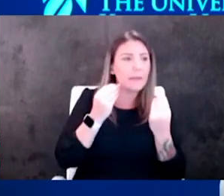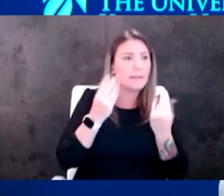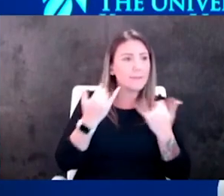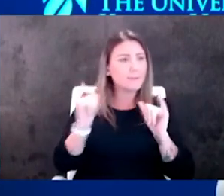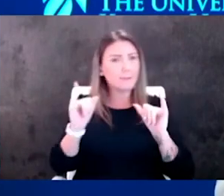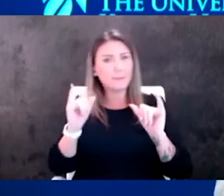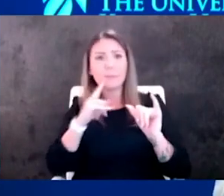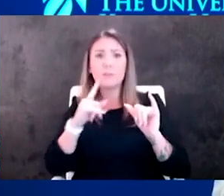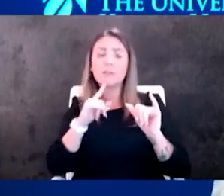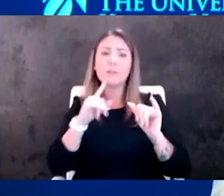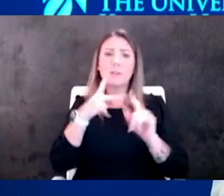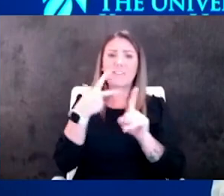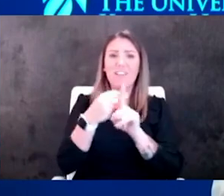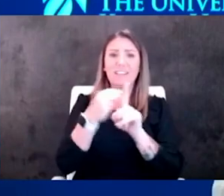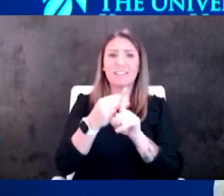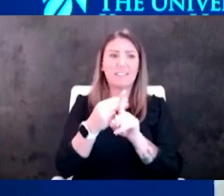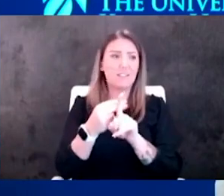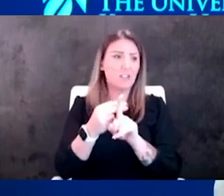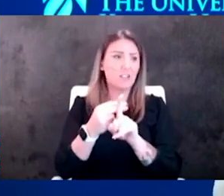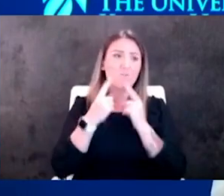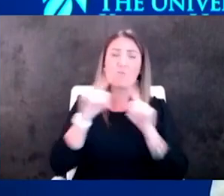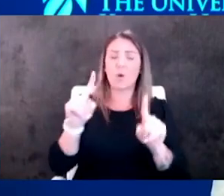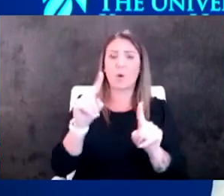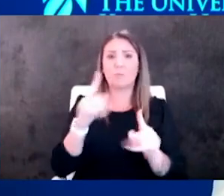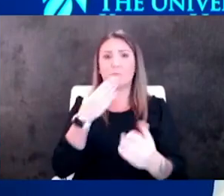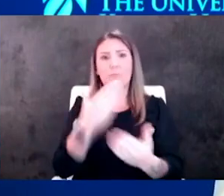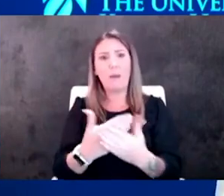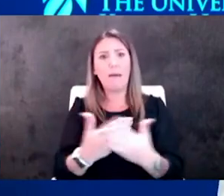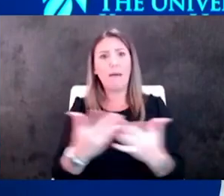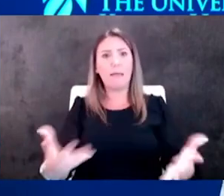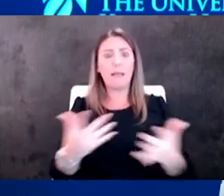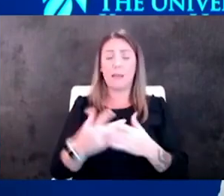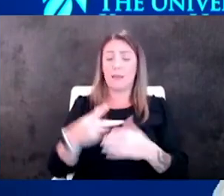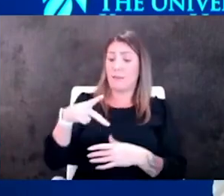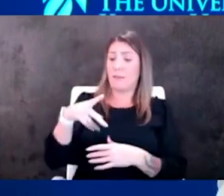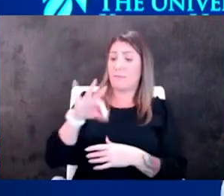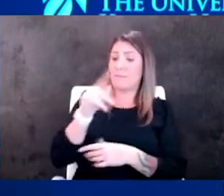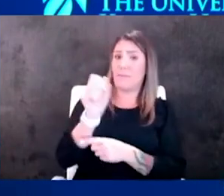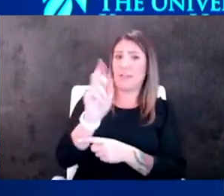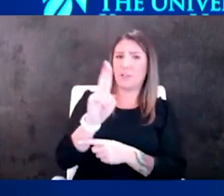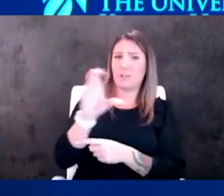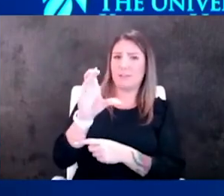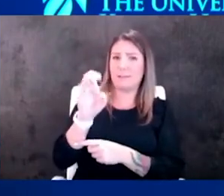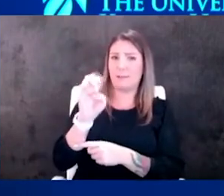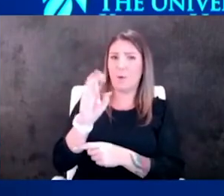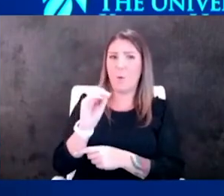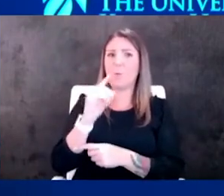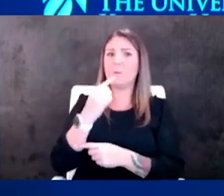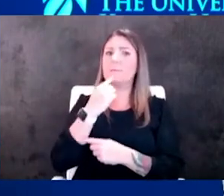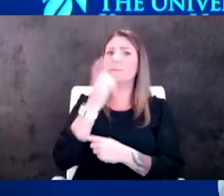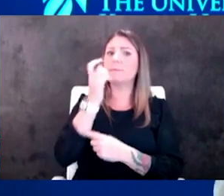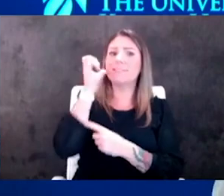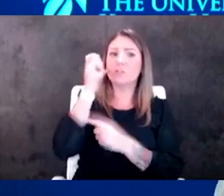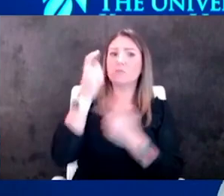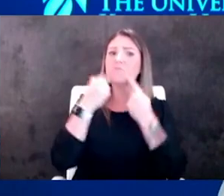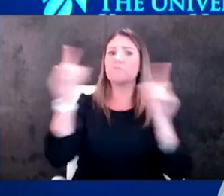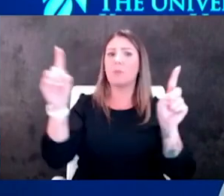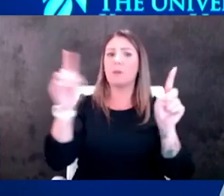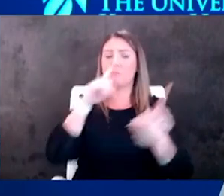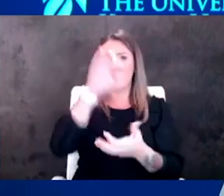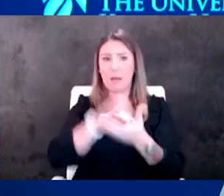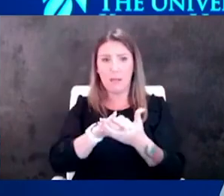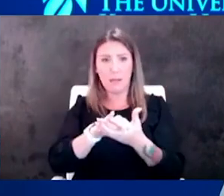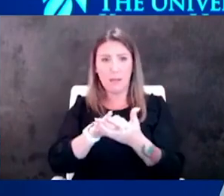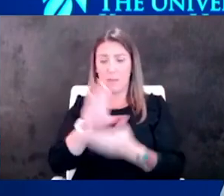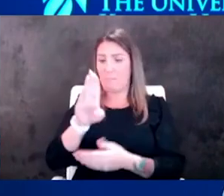still really working well you know pfizer the the ceo for pfizer came out and said yesterday that they believe that the pfizer bioentex